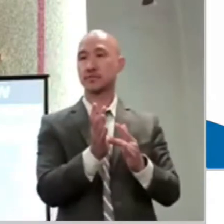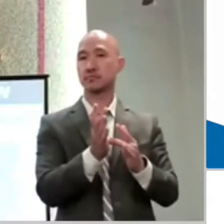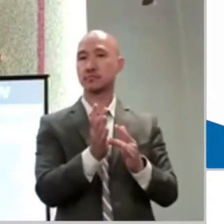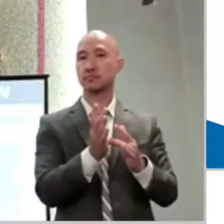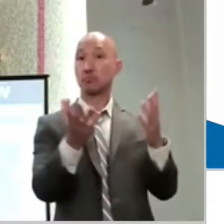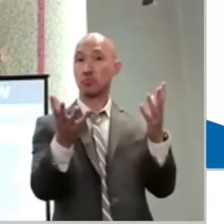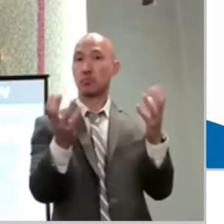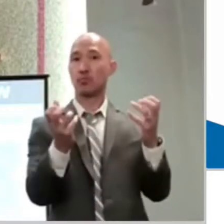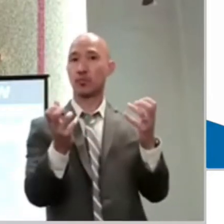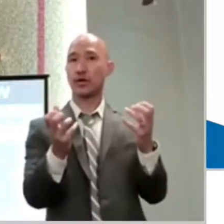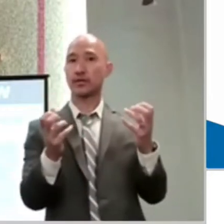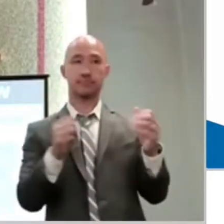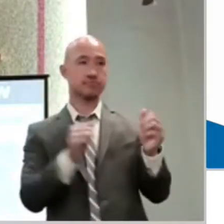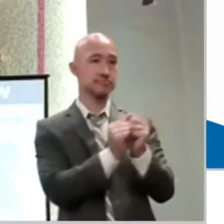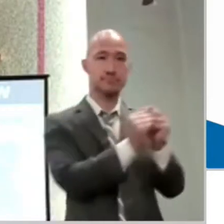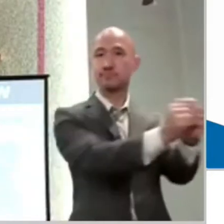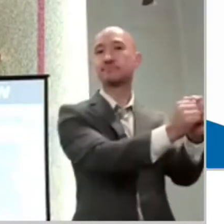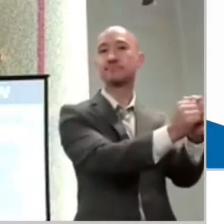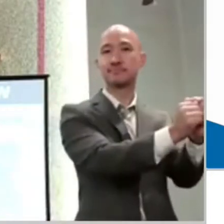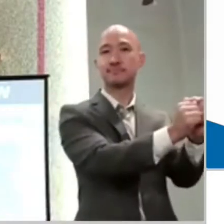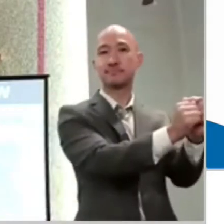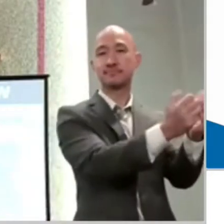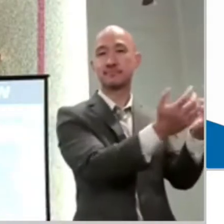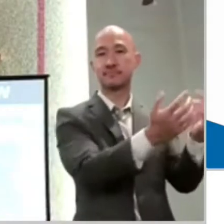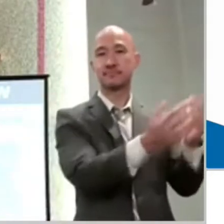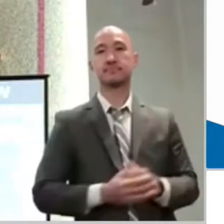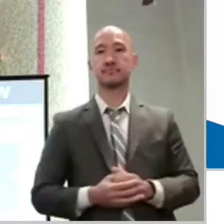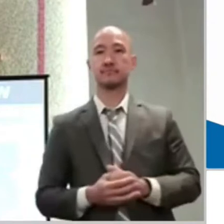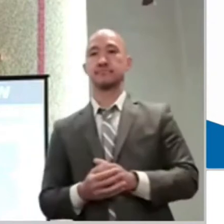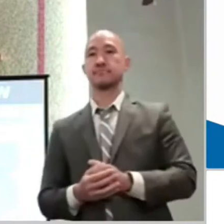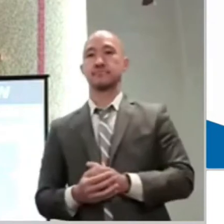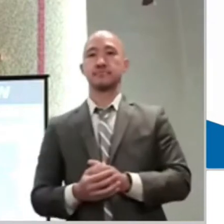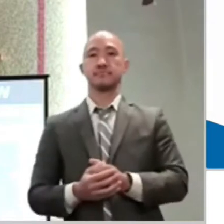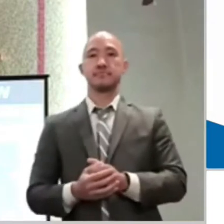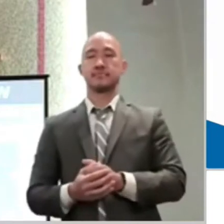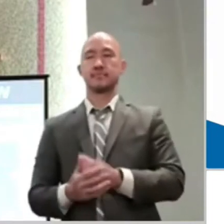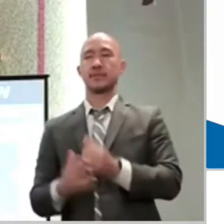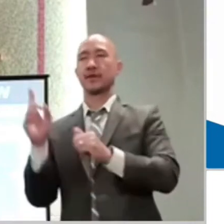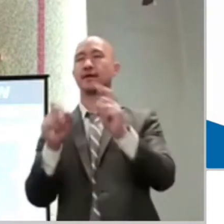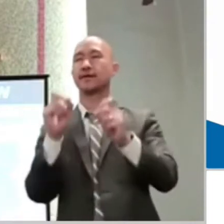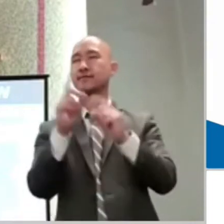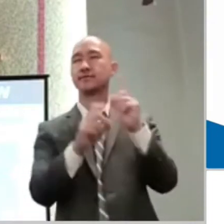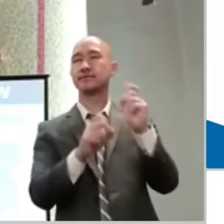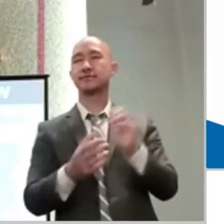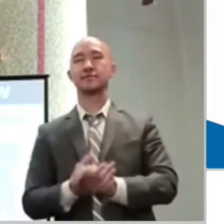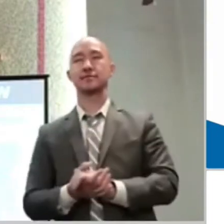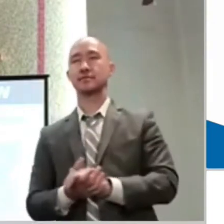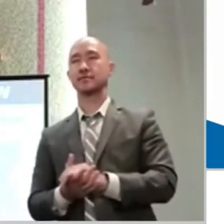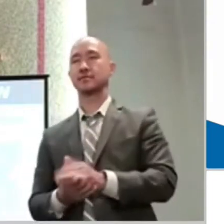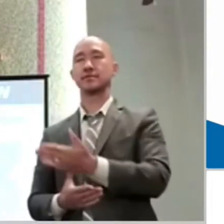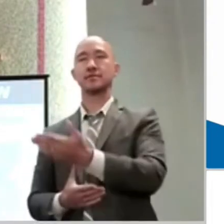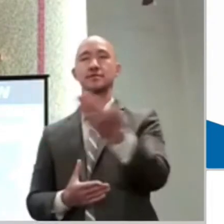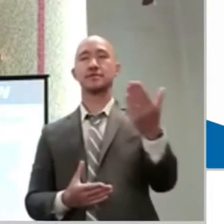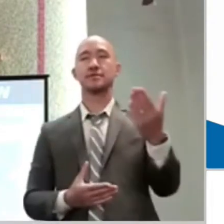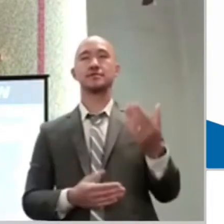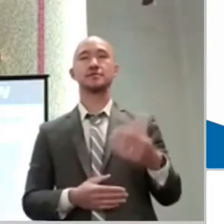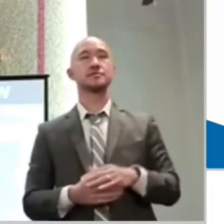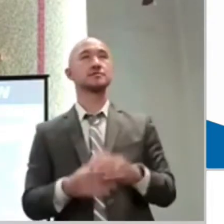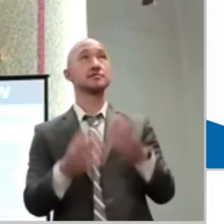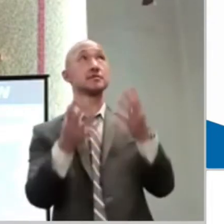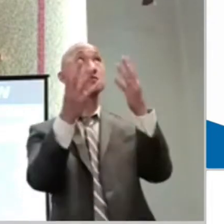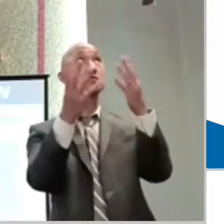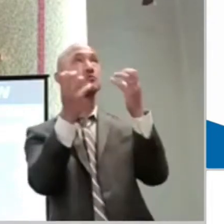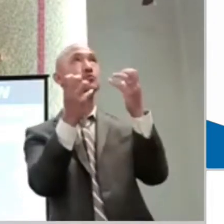I think, am I running to Jesus? Because sometimes our tendency might be to walk to